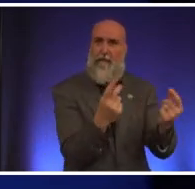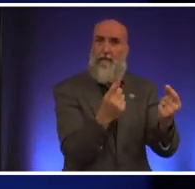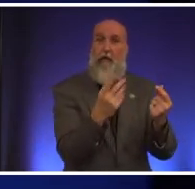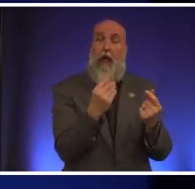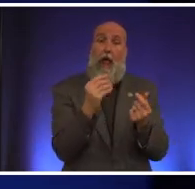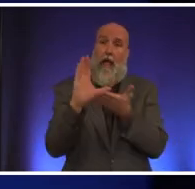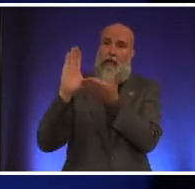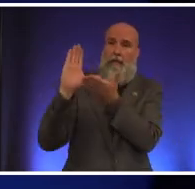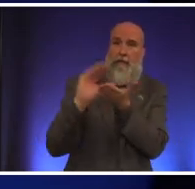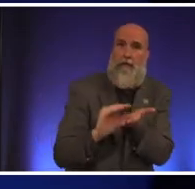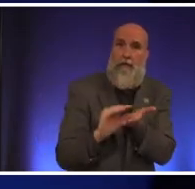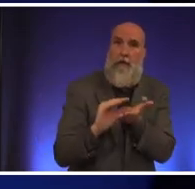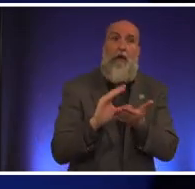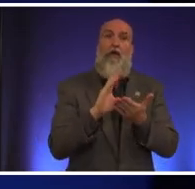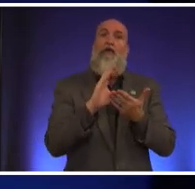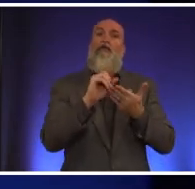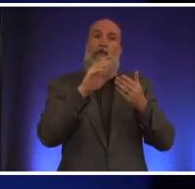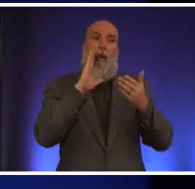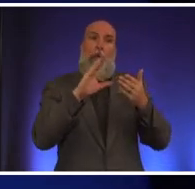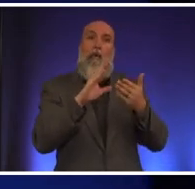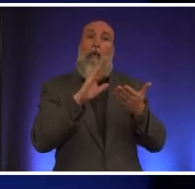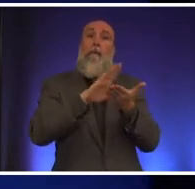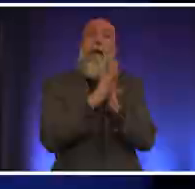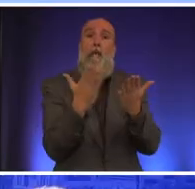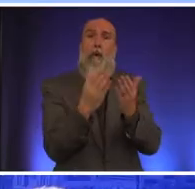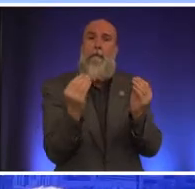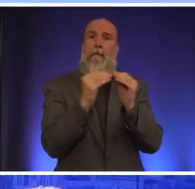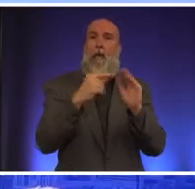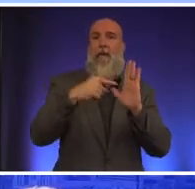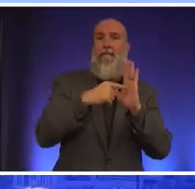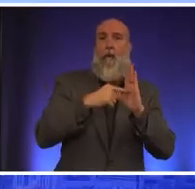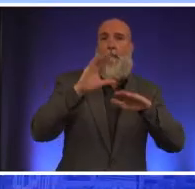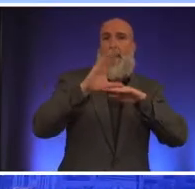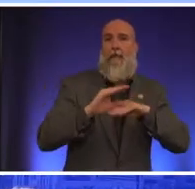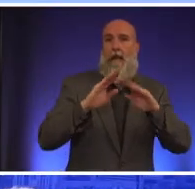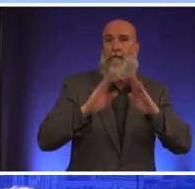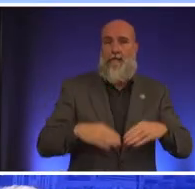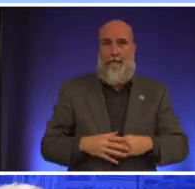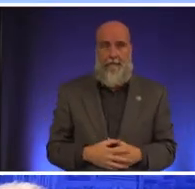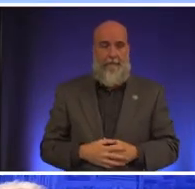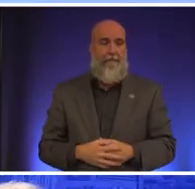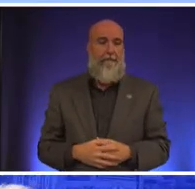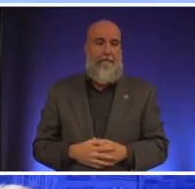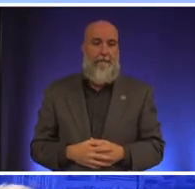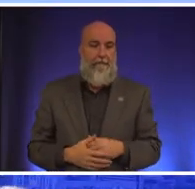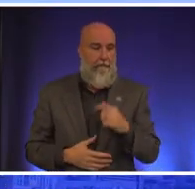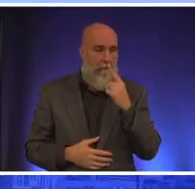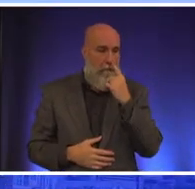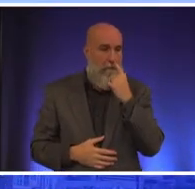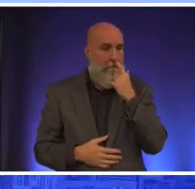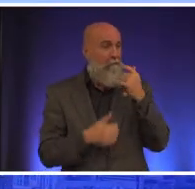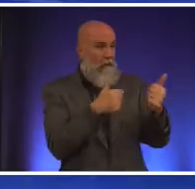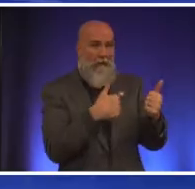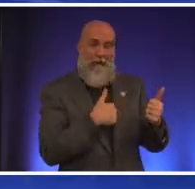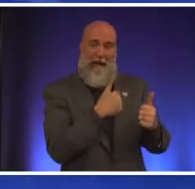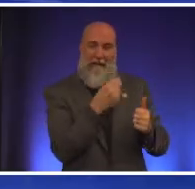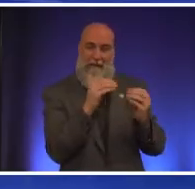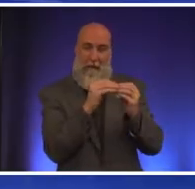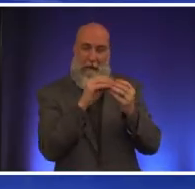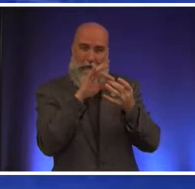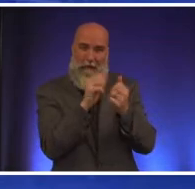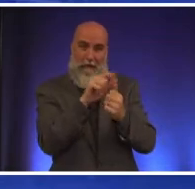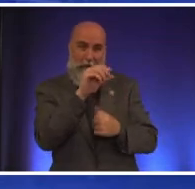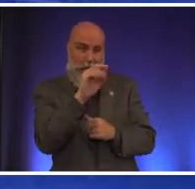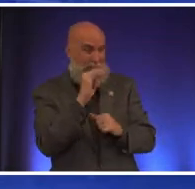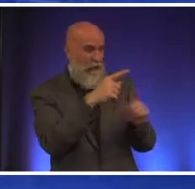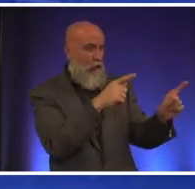cheaper so that it passes on to more affordable housing okay we're going to move on just a second we have a couple more questions about zoning so we can tell you